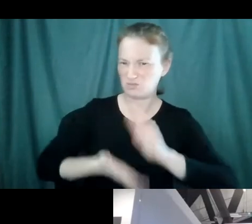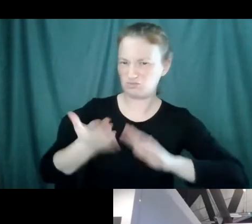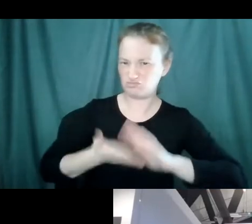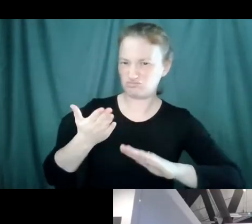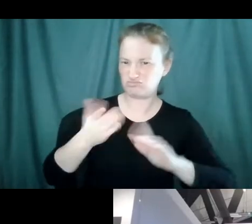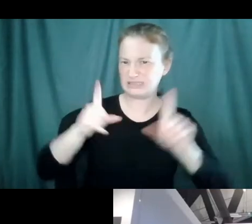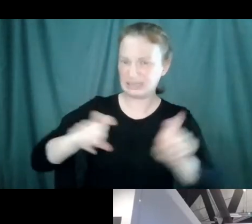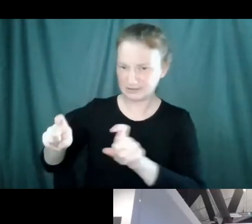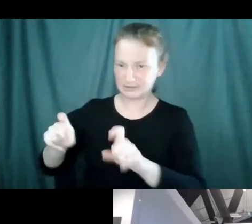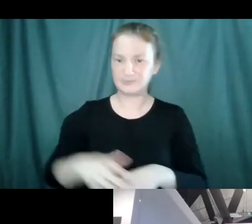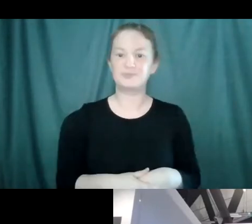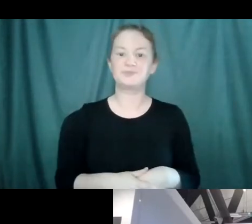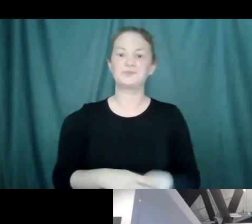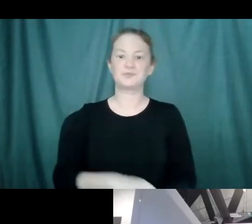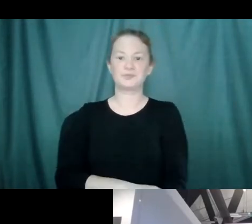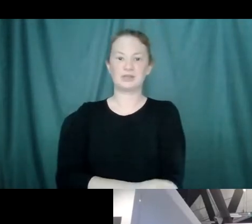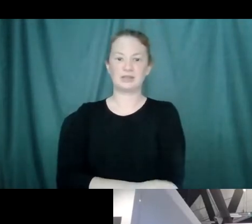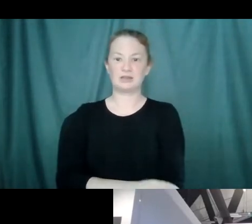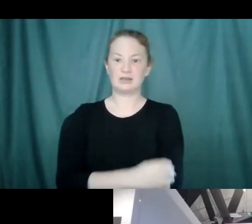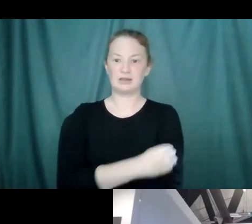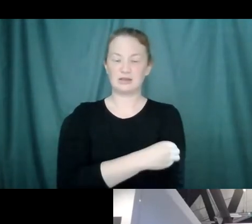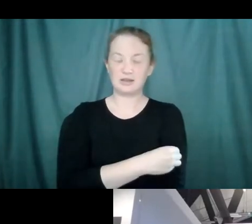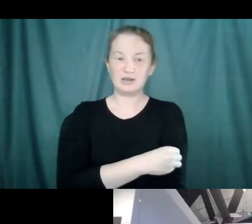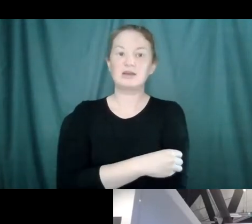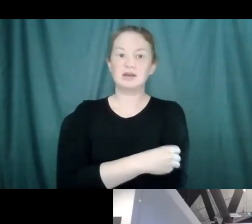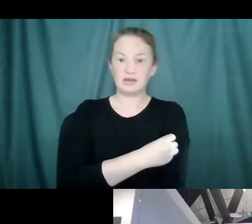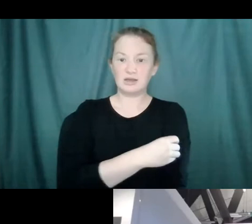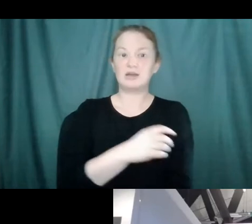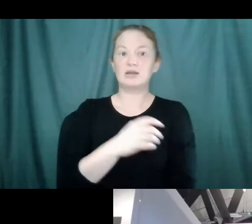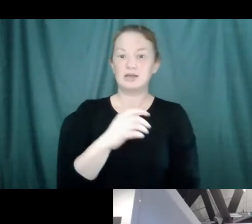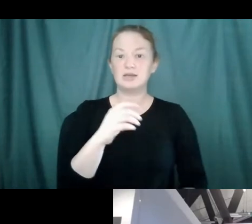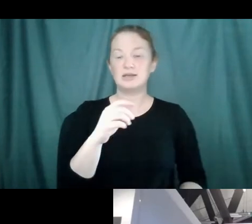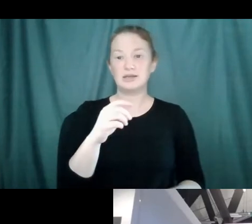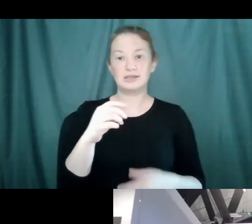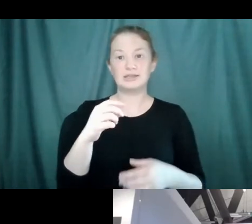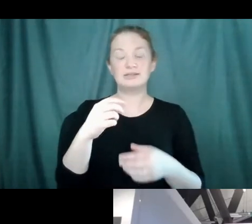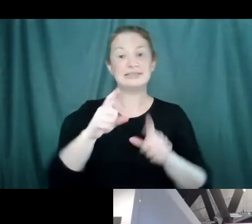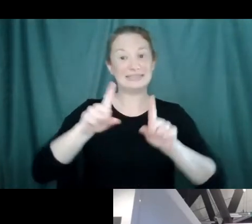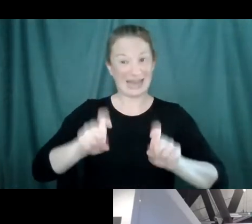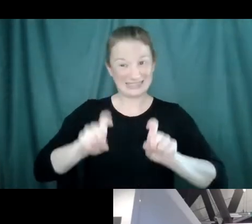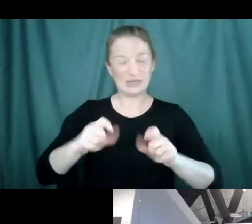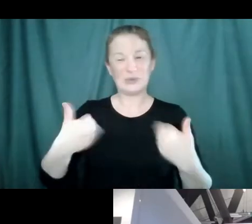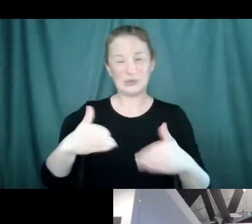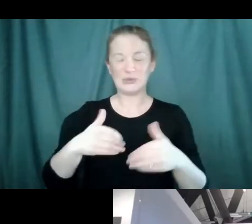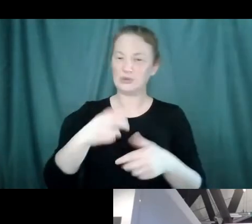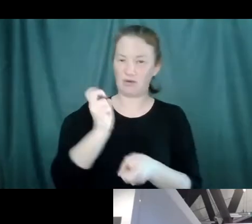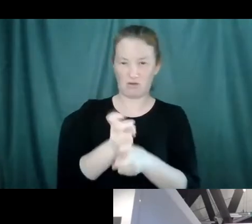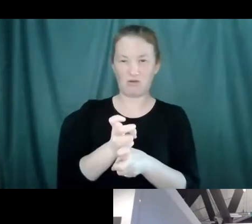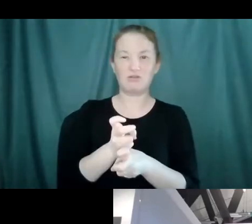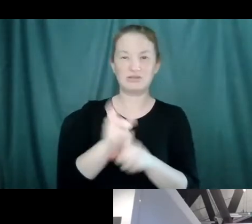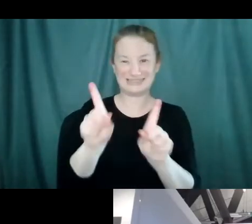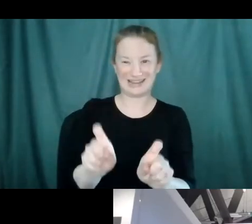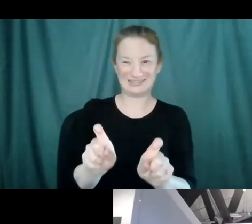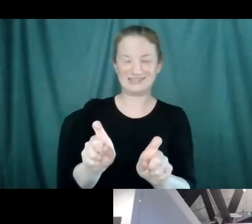Are a really, really difficult thing to test. Efficacy is the hardest